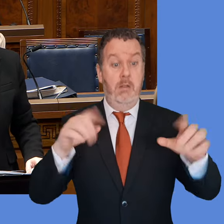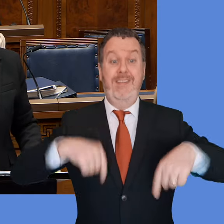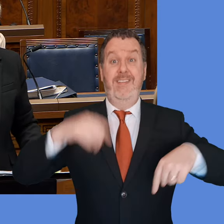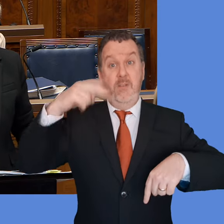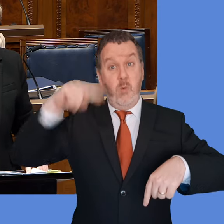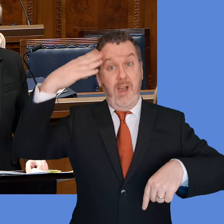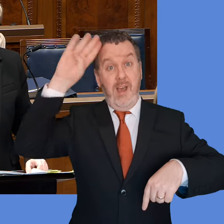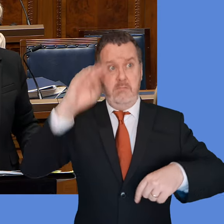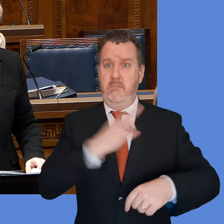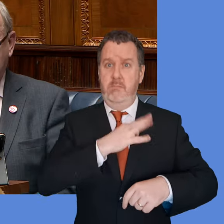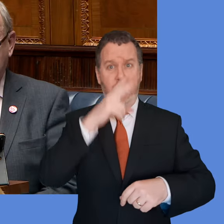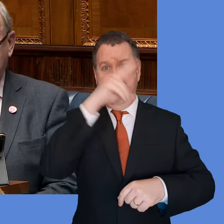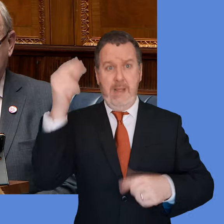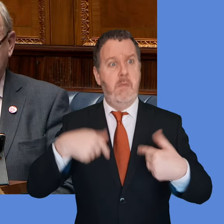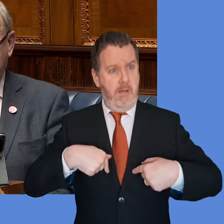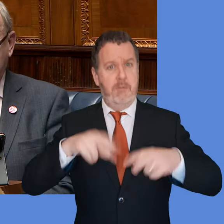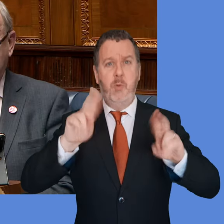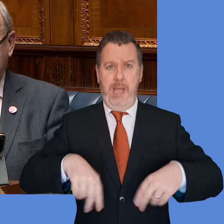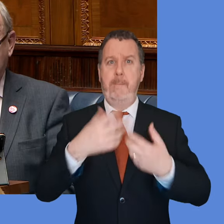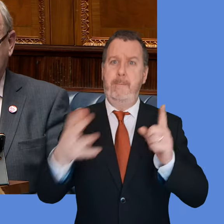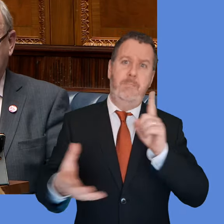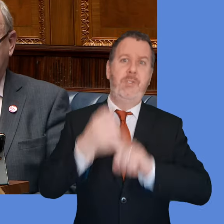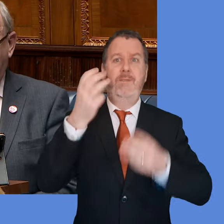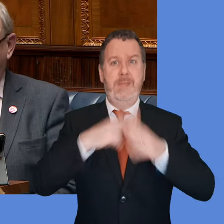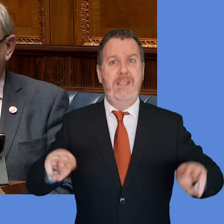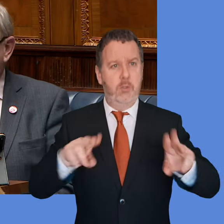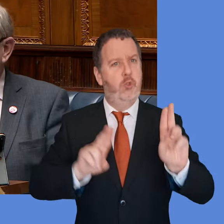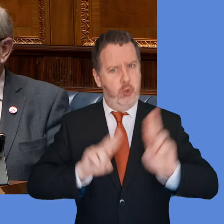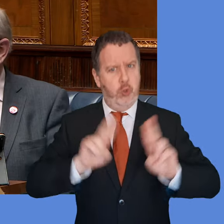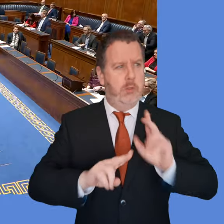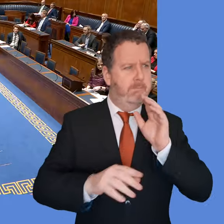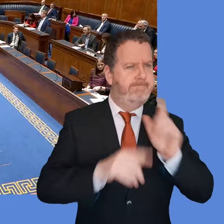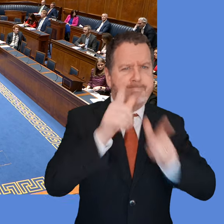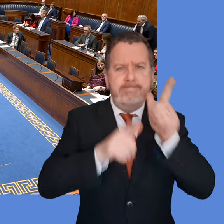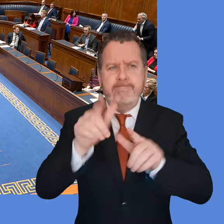our own example to be a shining example in terms of how you can achieve peace. Pat Sheehan.